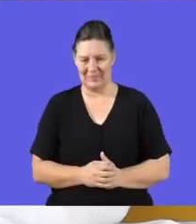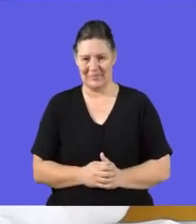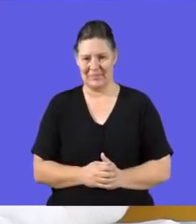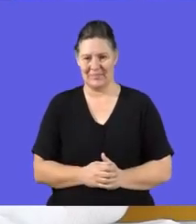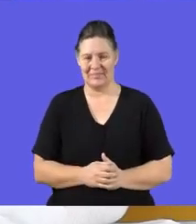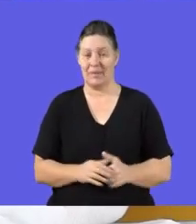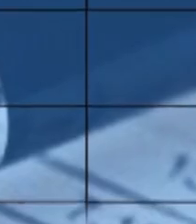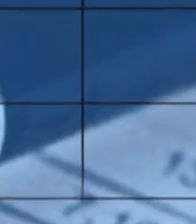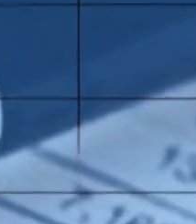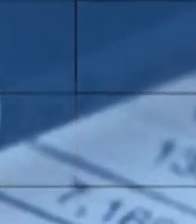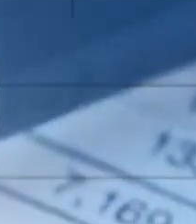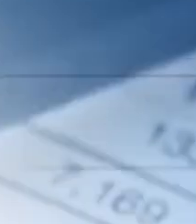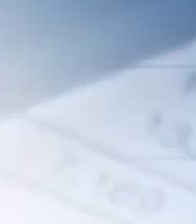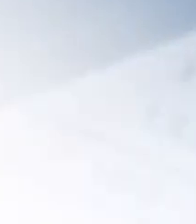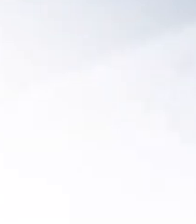in just a short while.